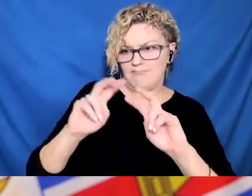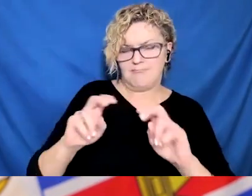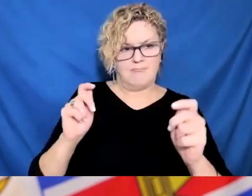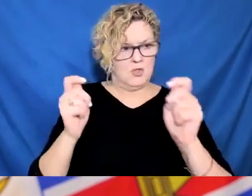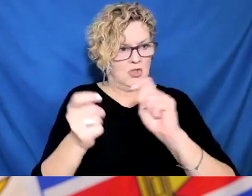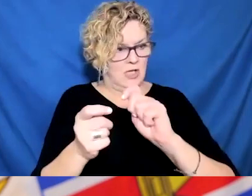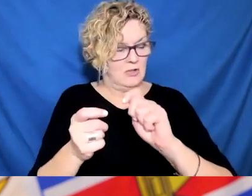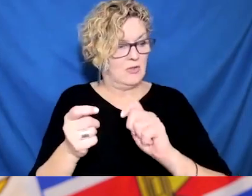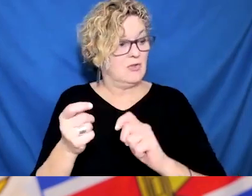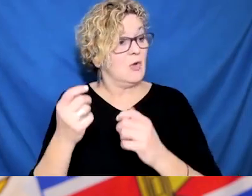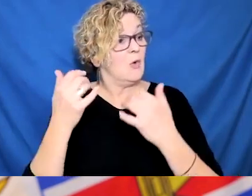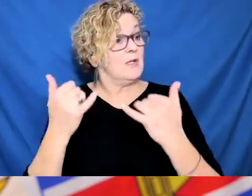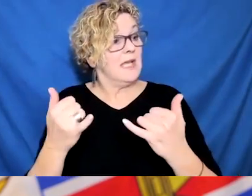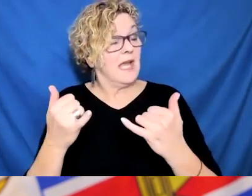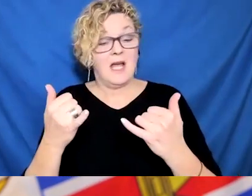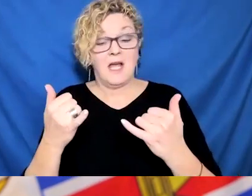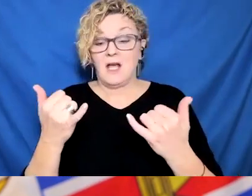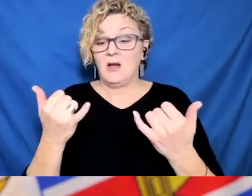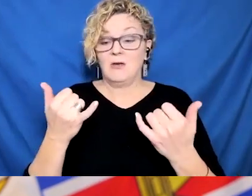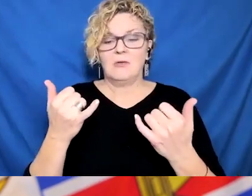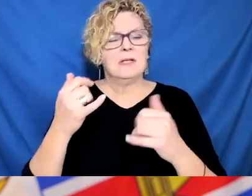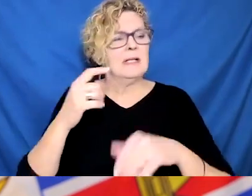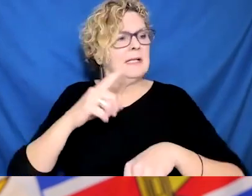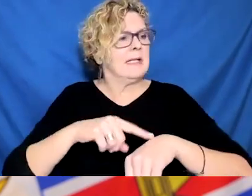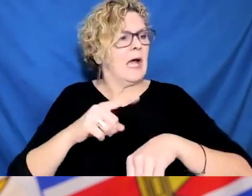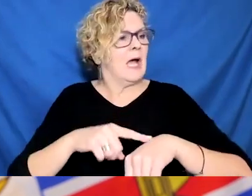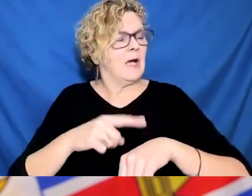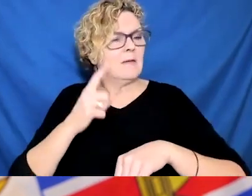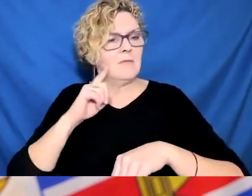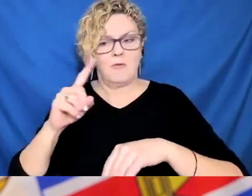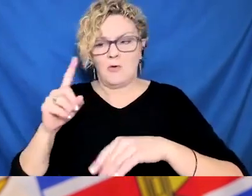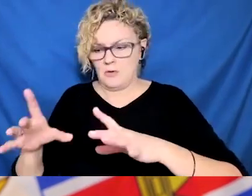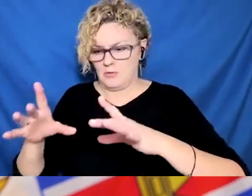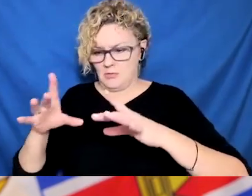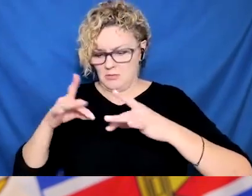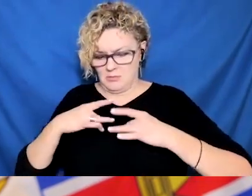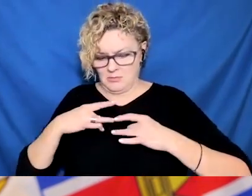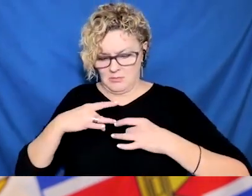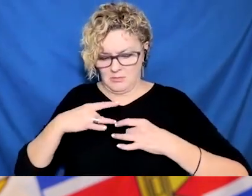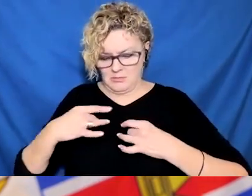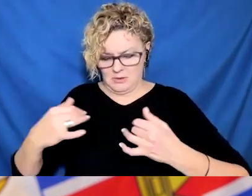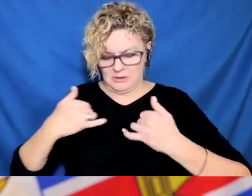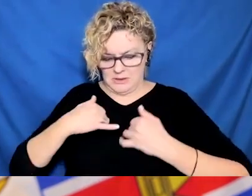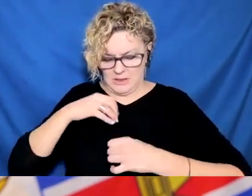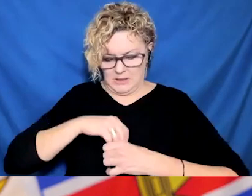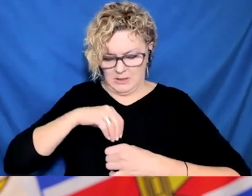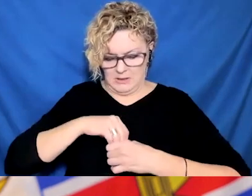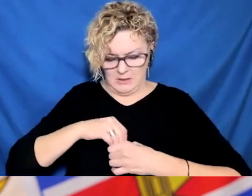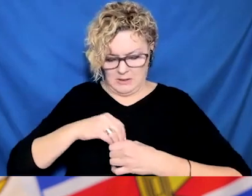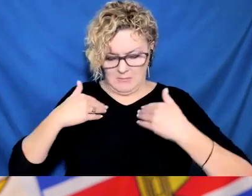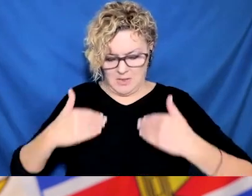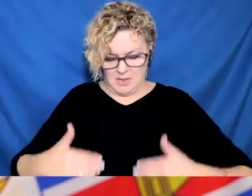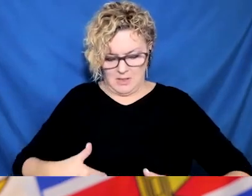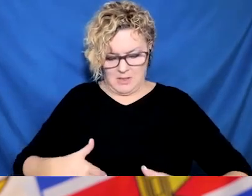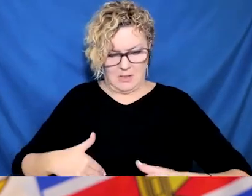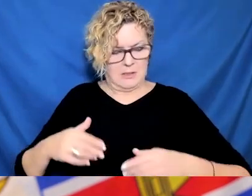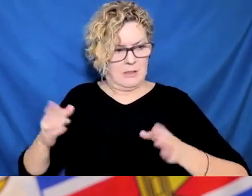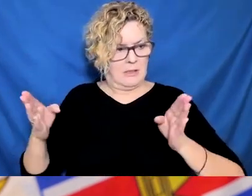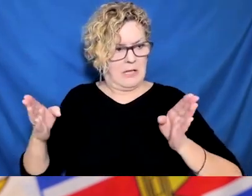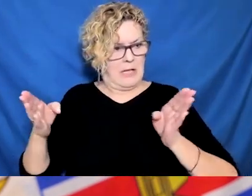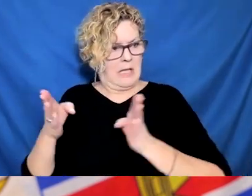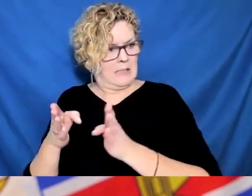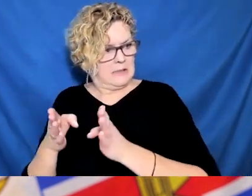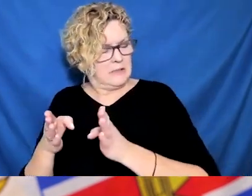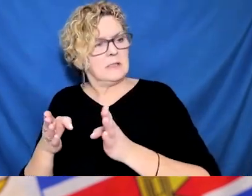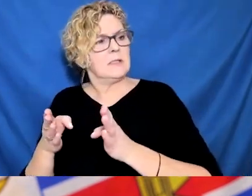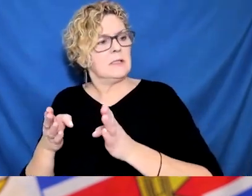this virus is causing more illness and more people to be off work in health care, but in other sectors as well from illness. So it really